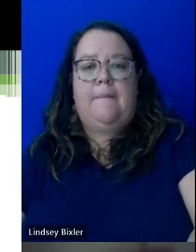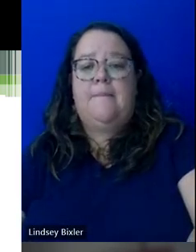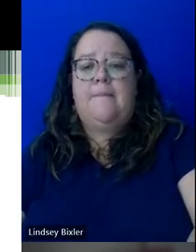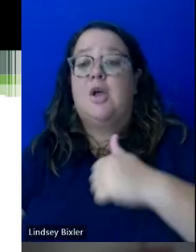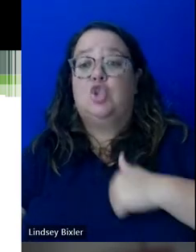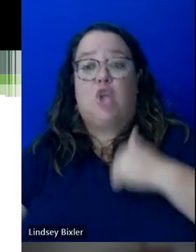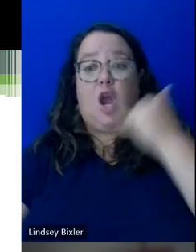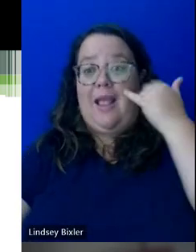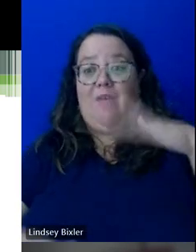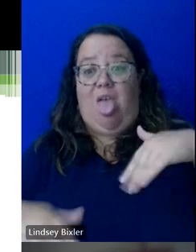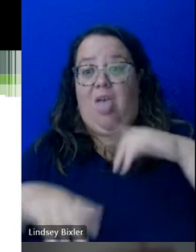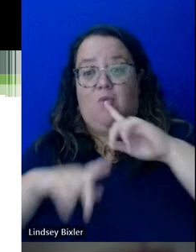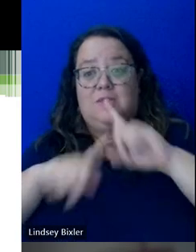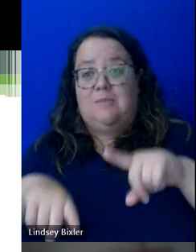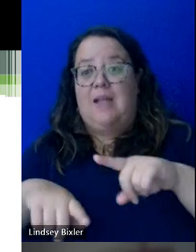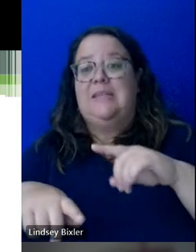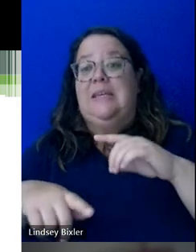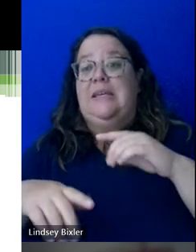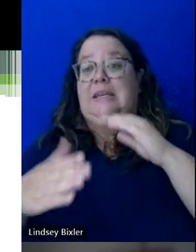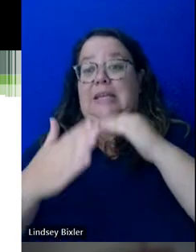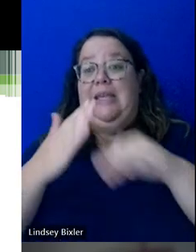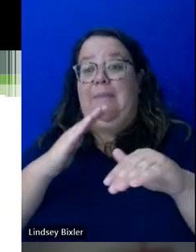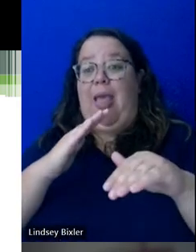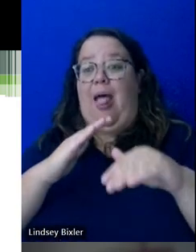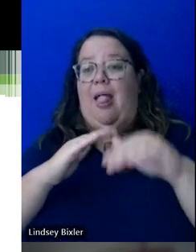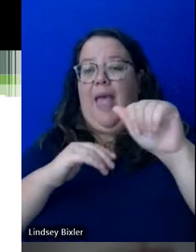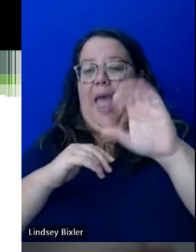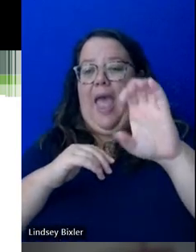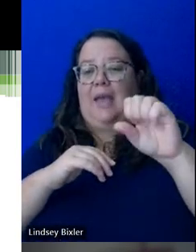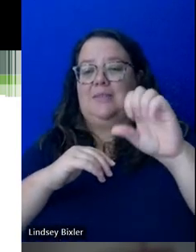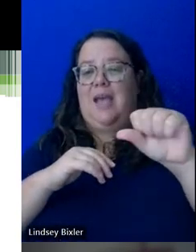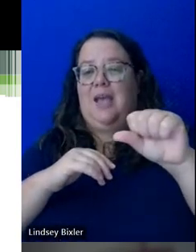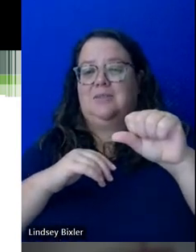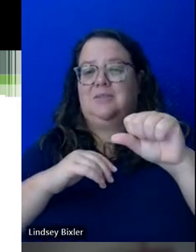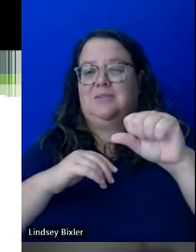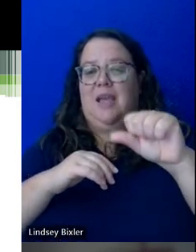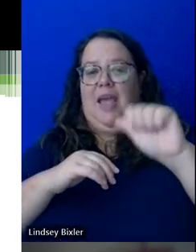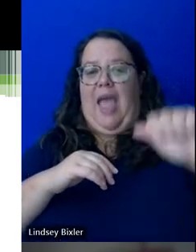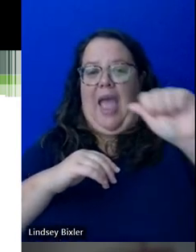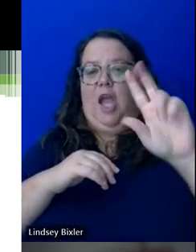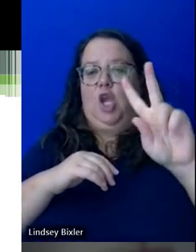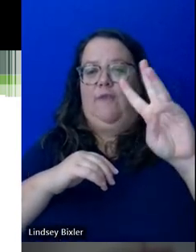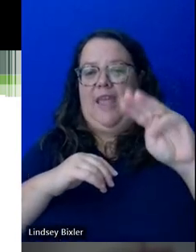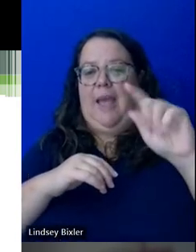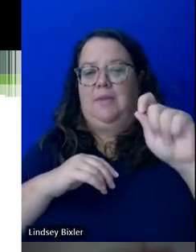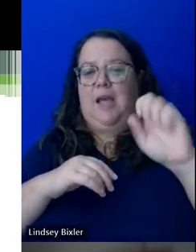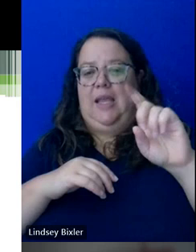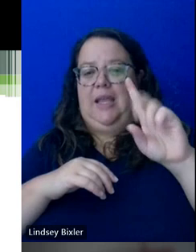If you email to access.uvm.edu, we'll be able to process it right away. Again, I posted my email address and I can do this